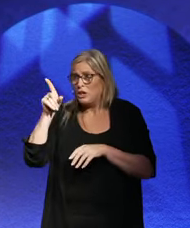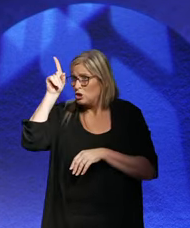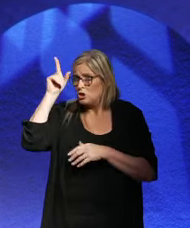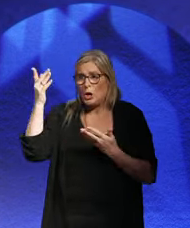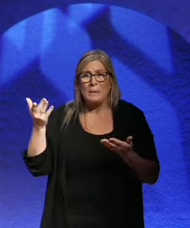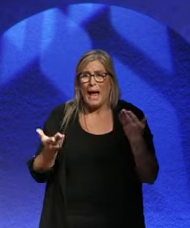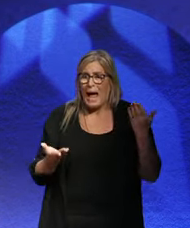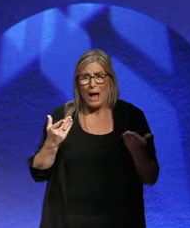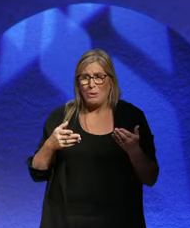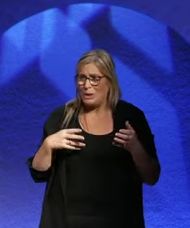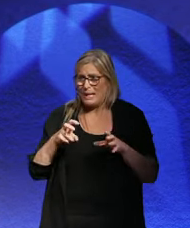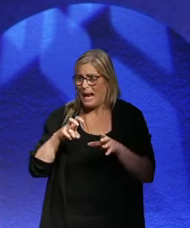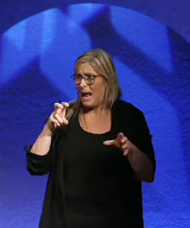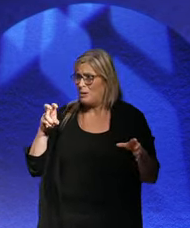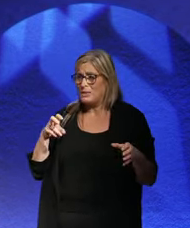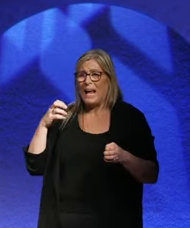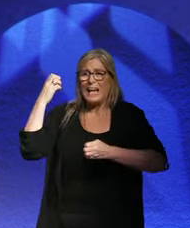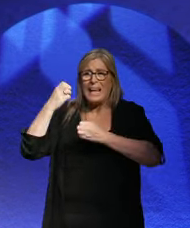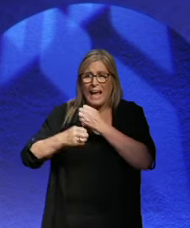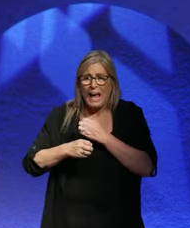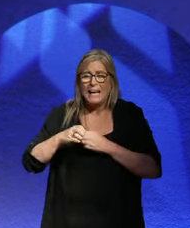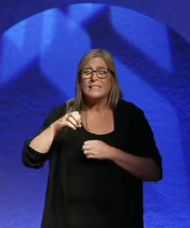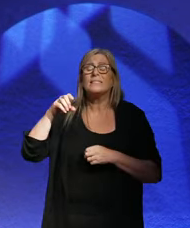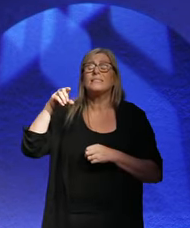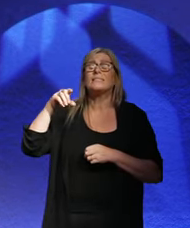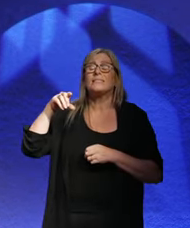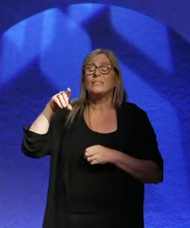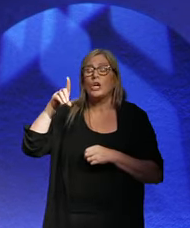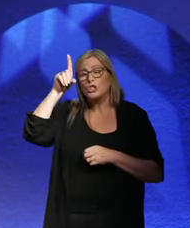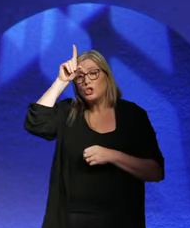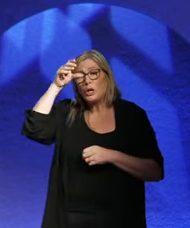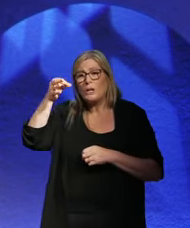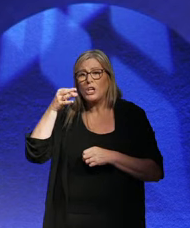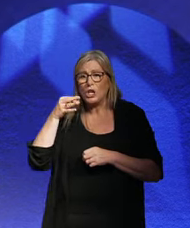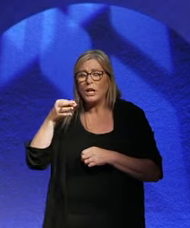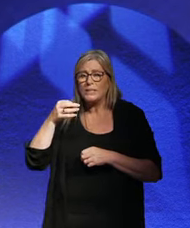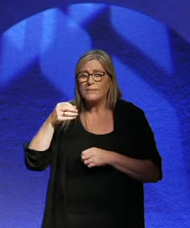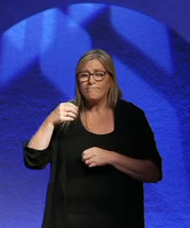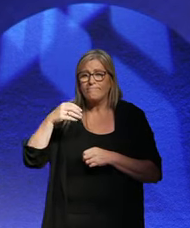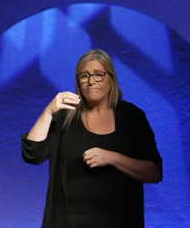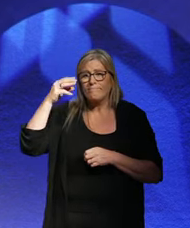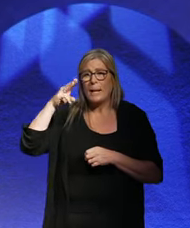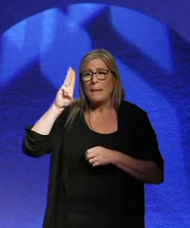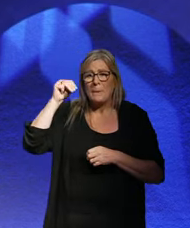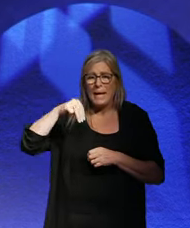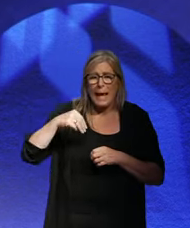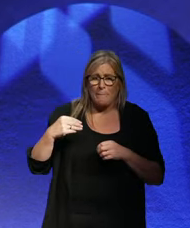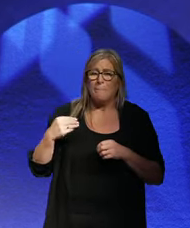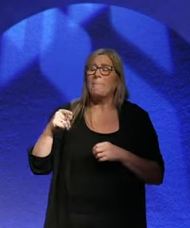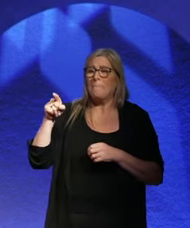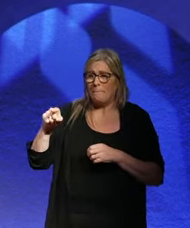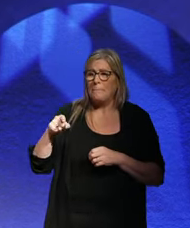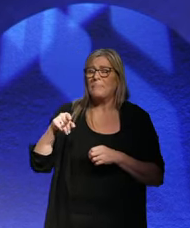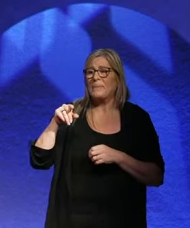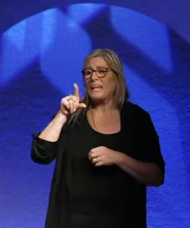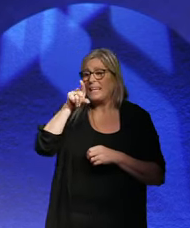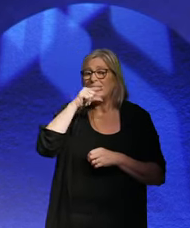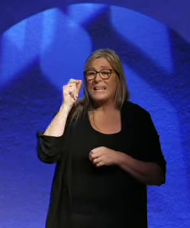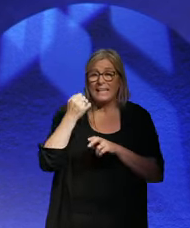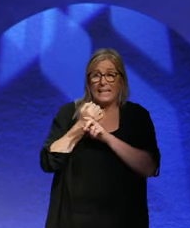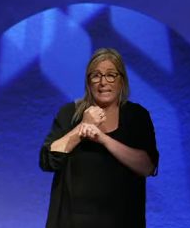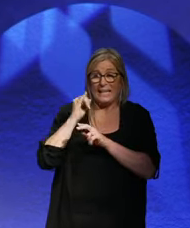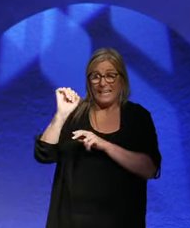In the end, Germany got a chancellor called Gustav Stressemann. He also became their foreign minister. And he said in his diary,